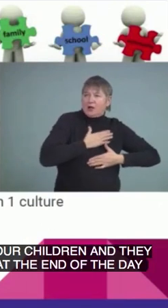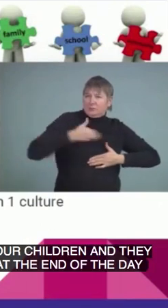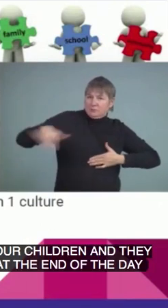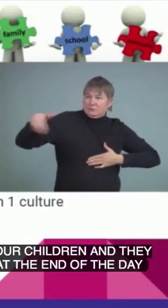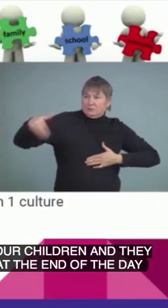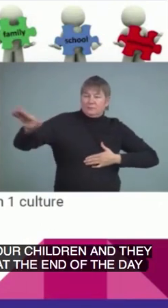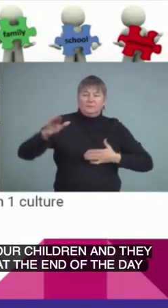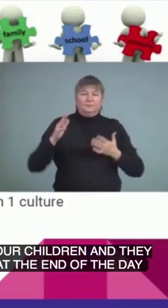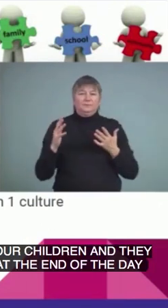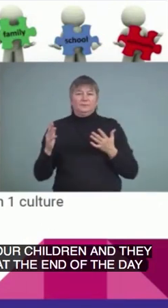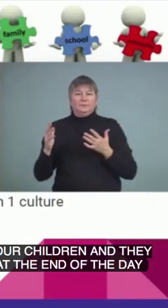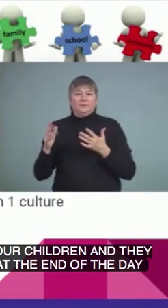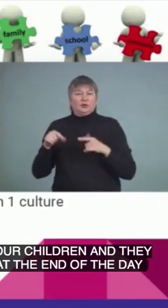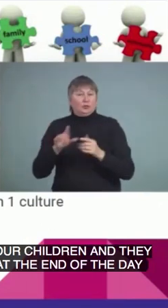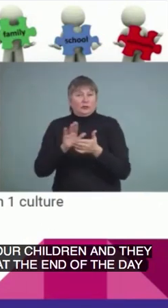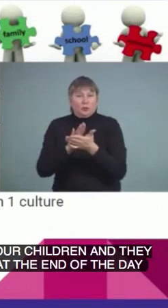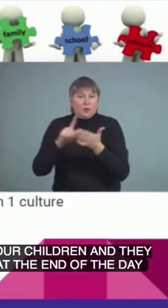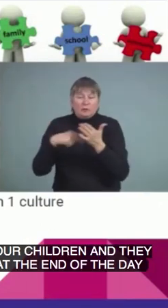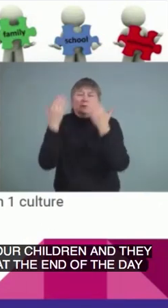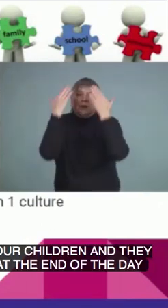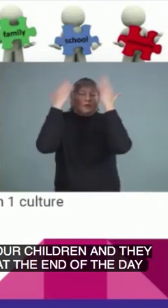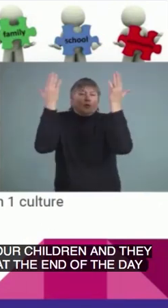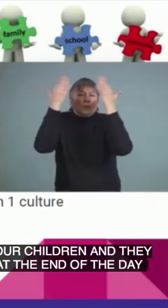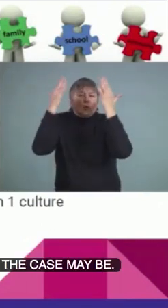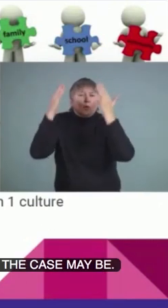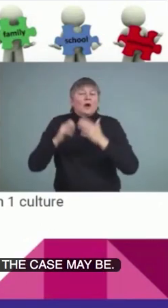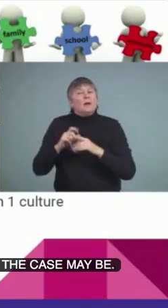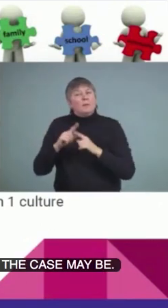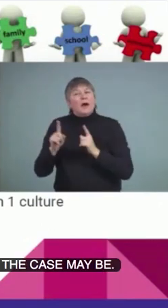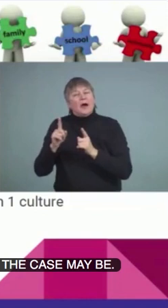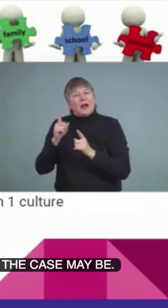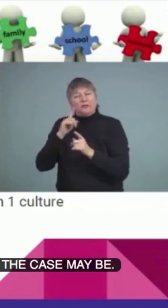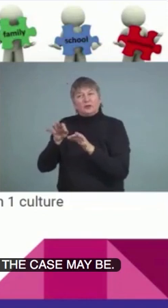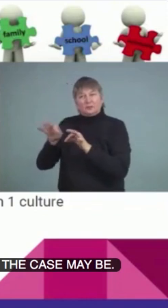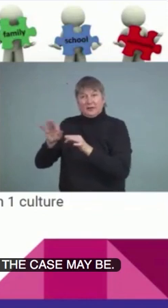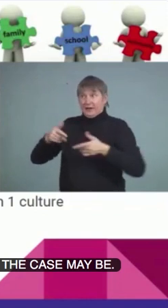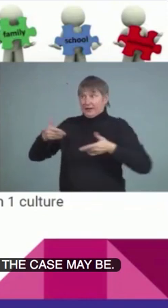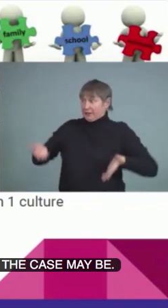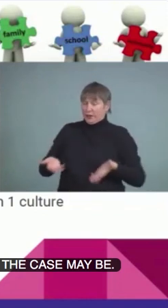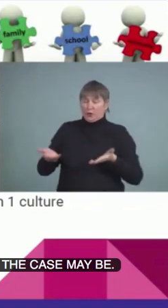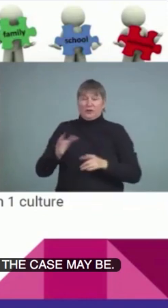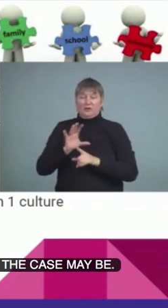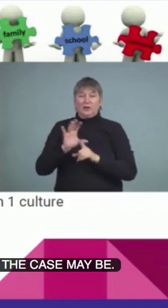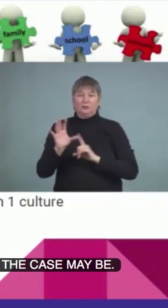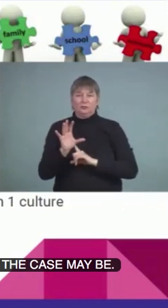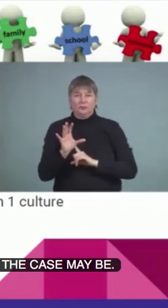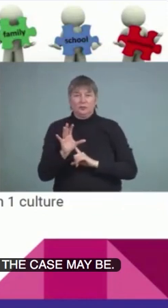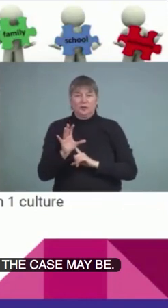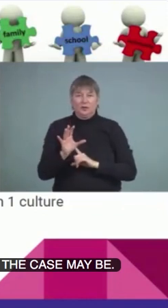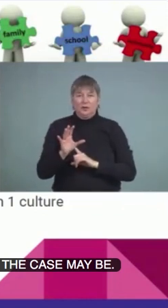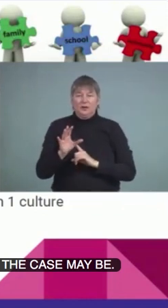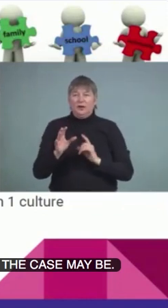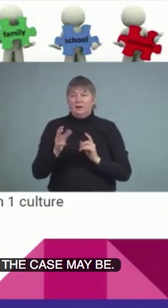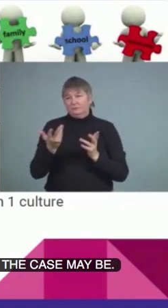whatever the case may be. So, to really get them to understand our culture. I think about culture is the way we do things around